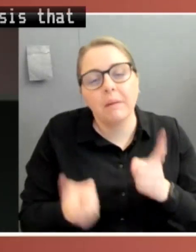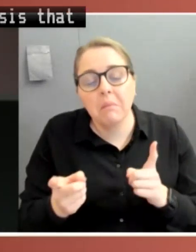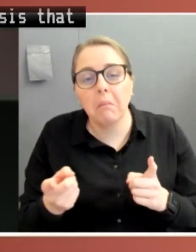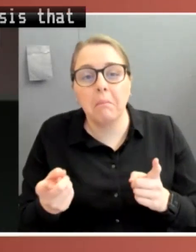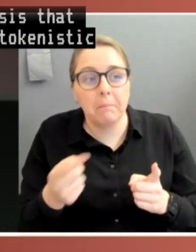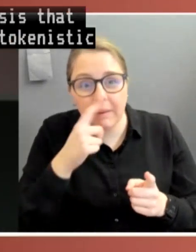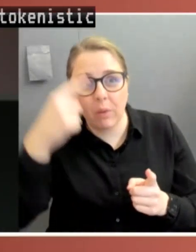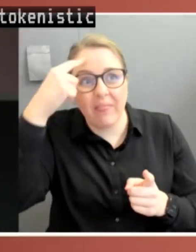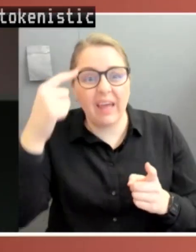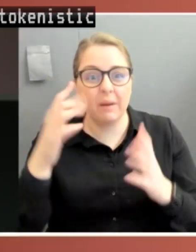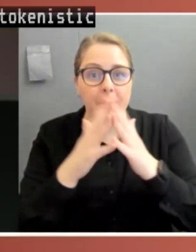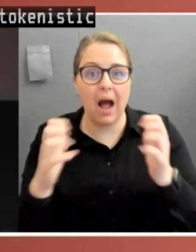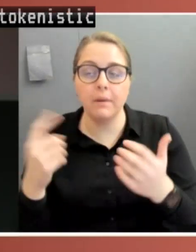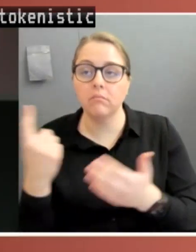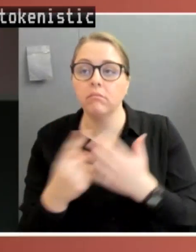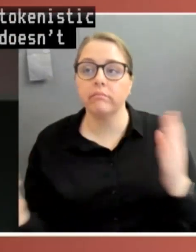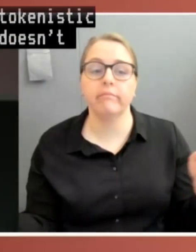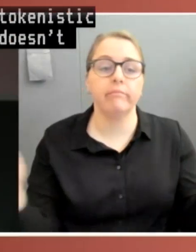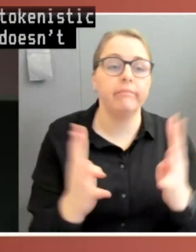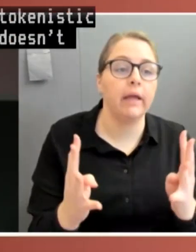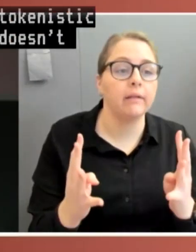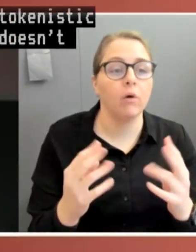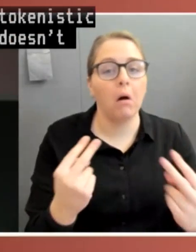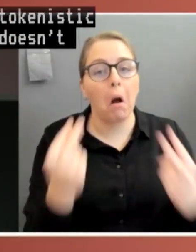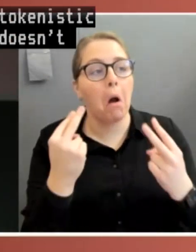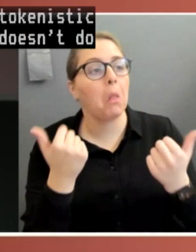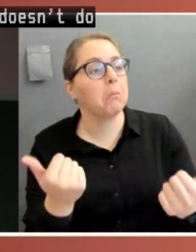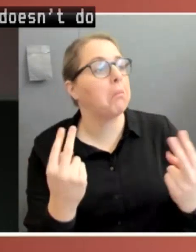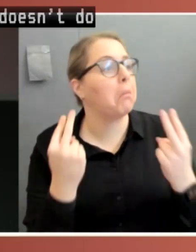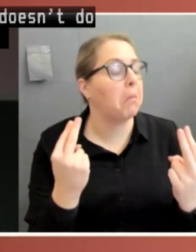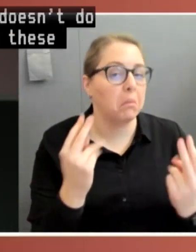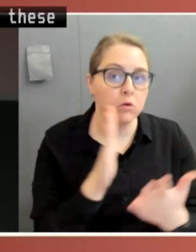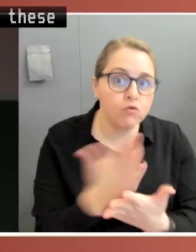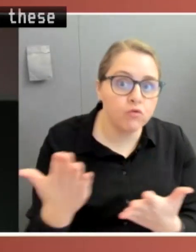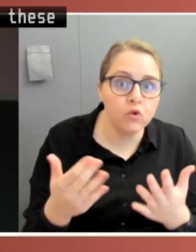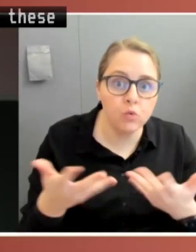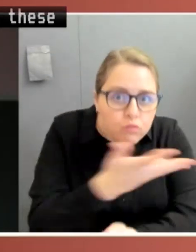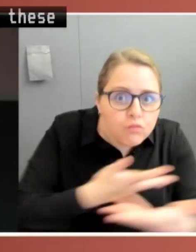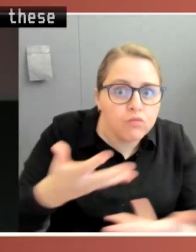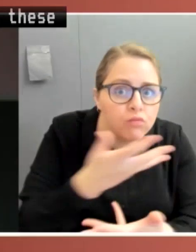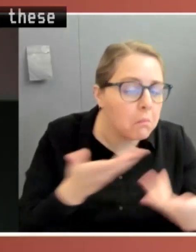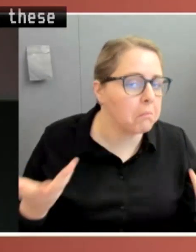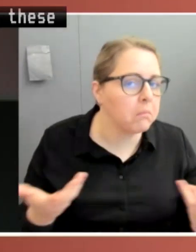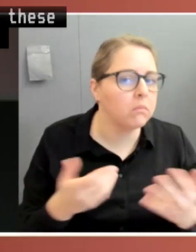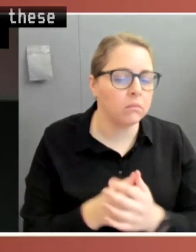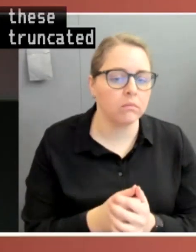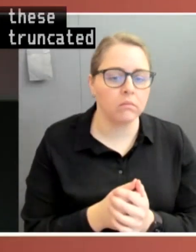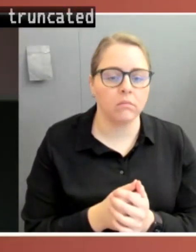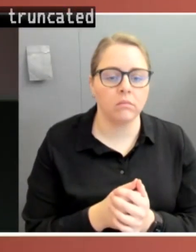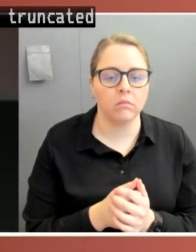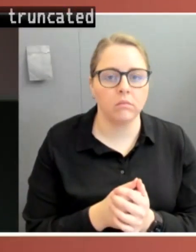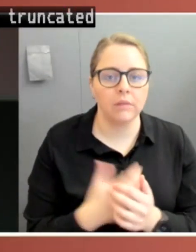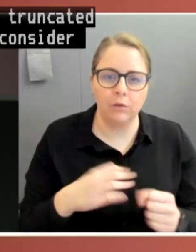anything meaningful during these times and is given such a truncated opportunity to debate and consider that it's not more than a show.